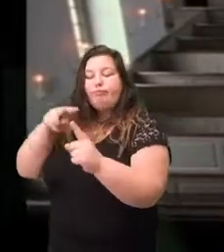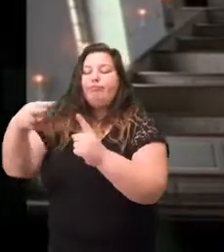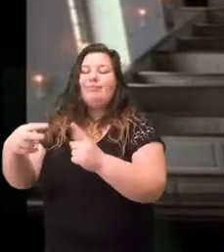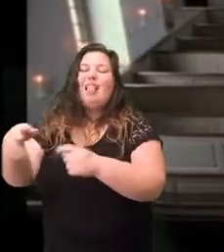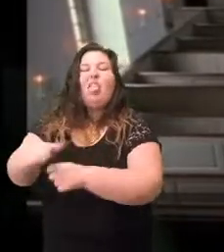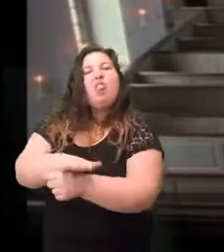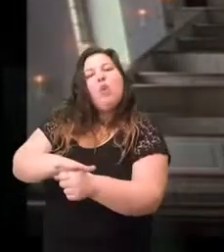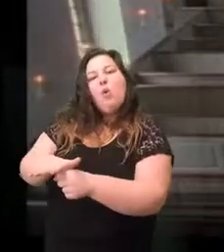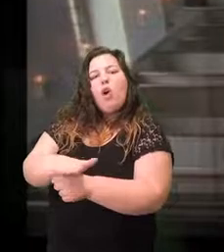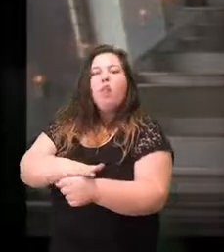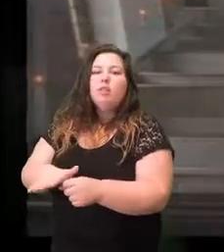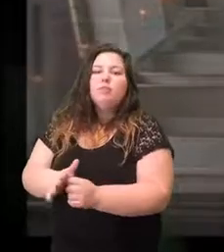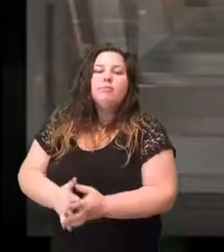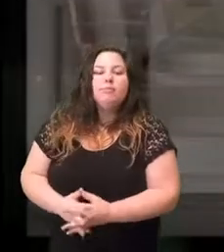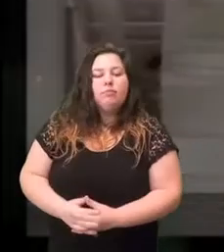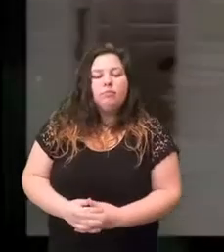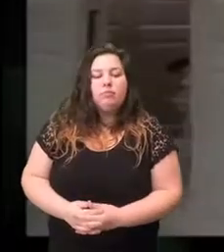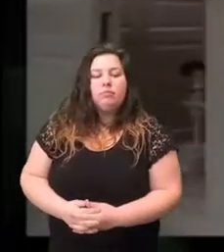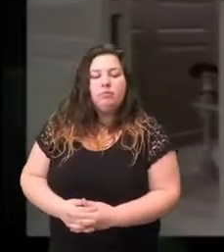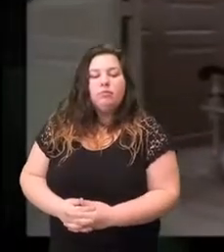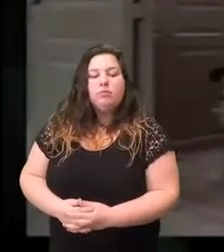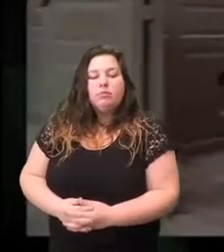from a very local perspective